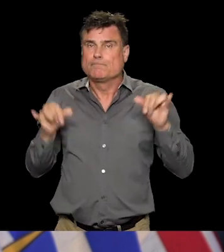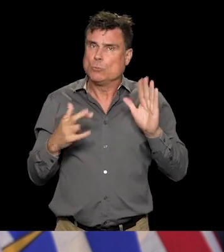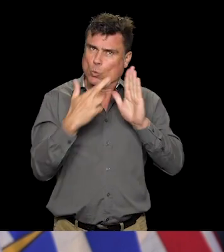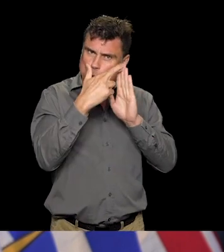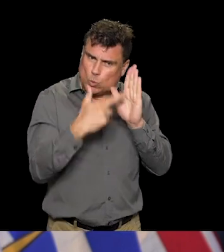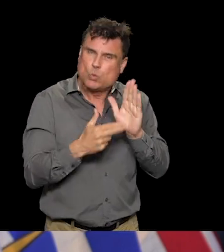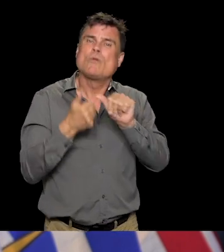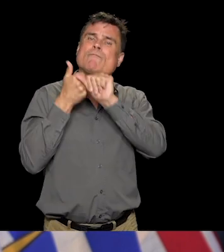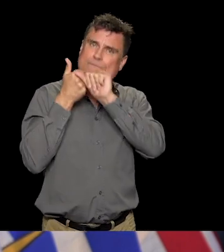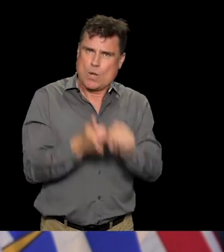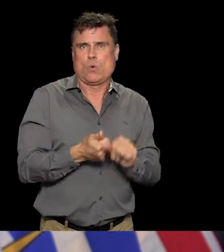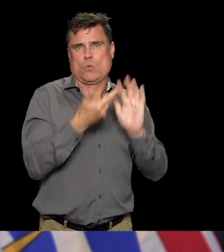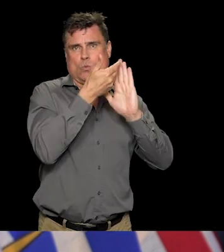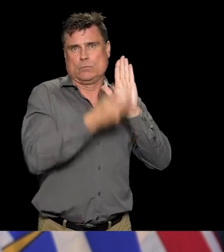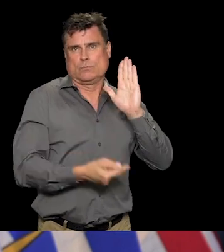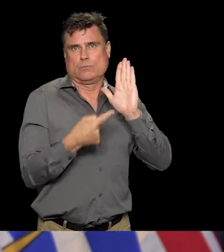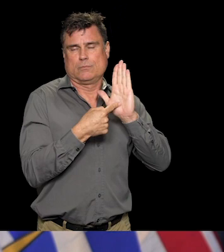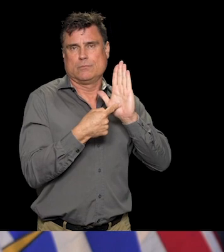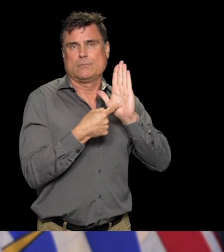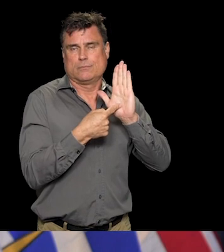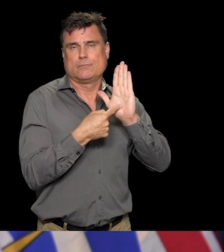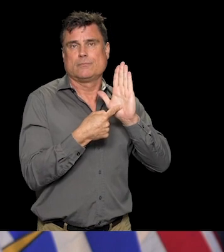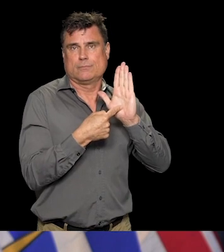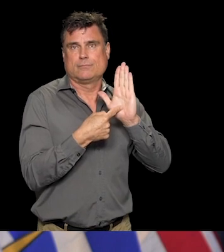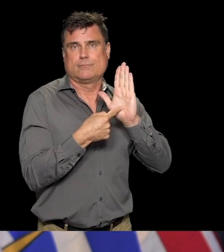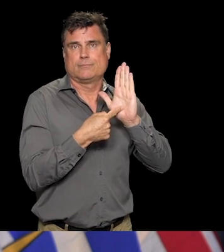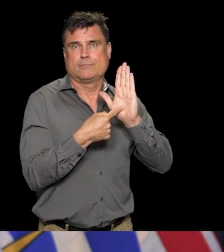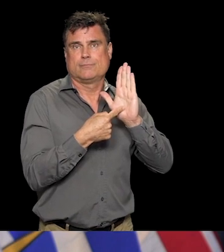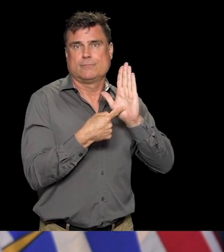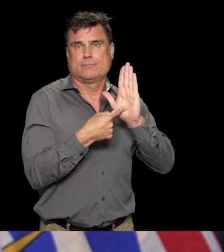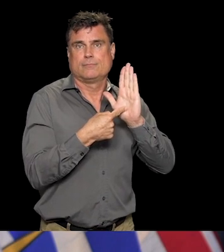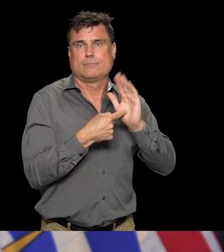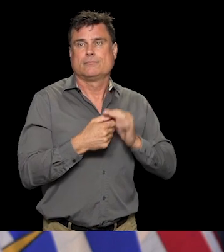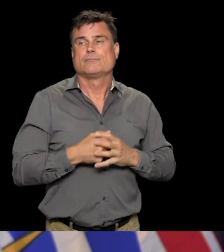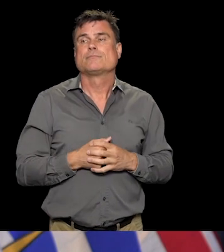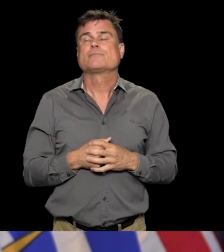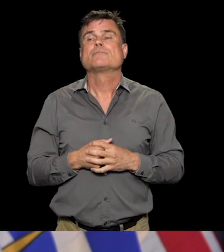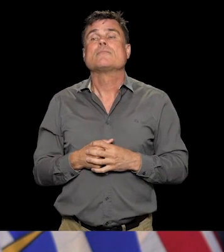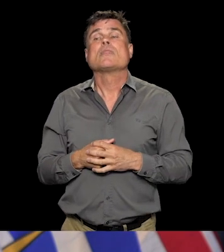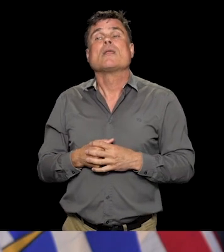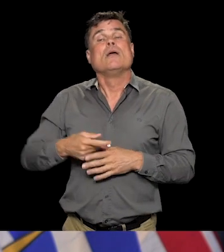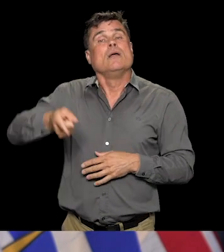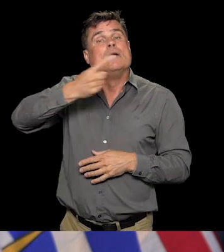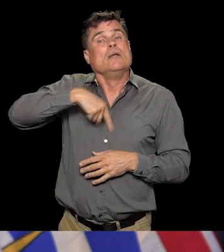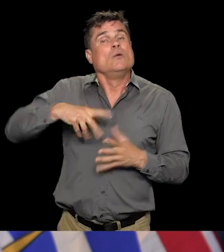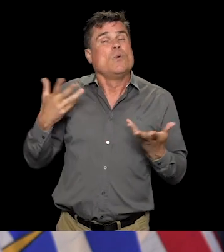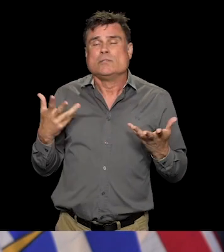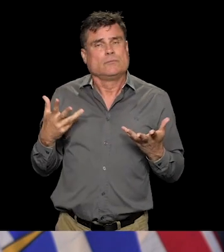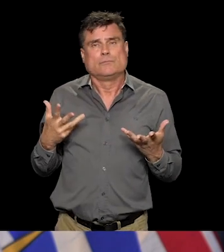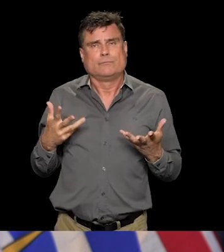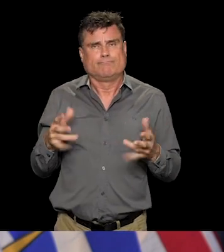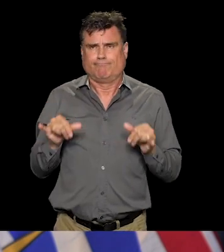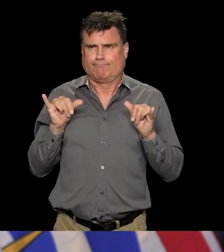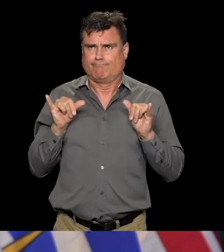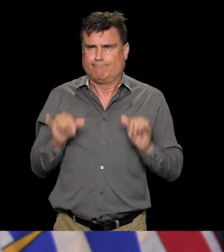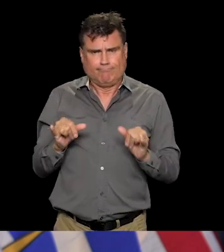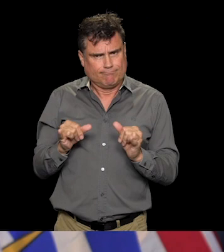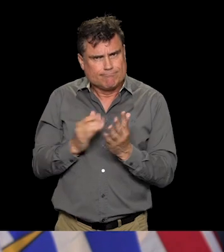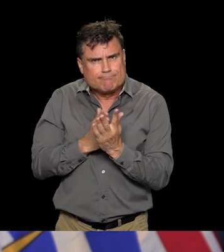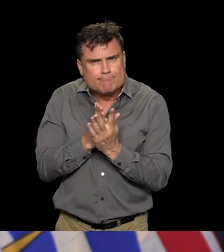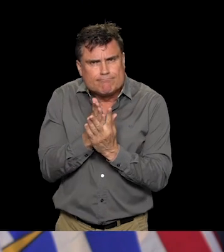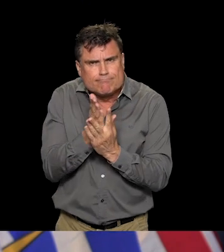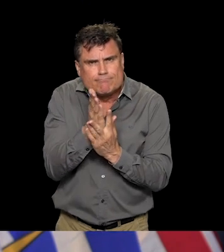and going to communities or traveling within B.C. We need to continue, without exception,